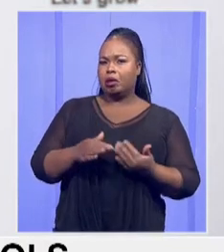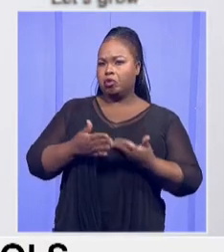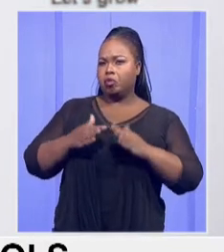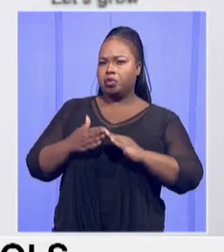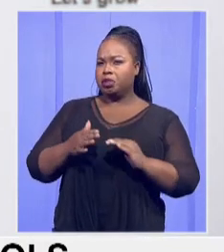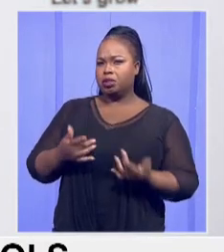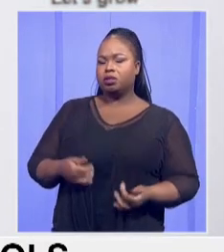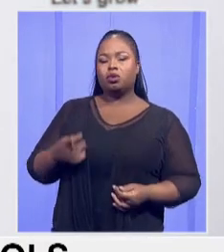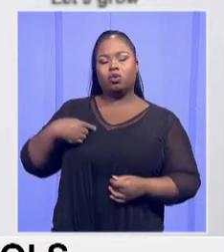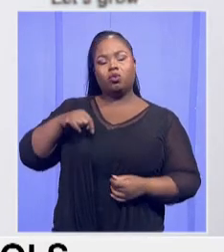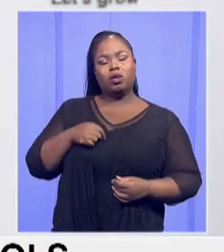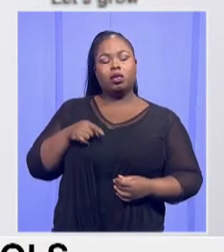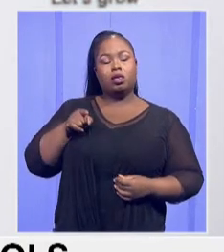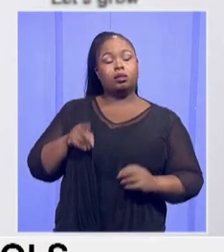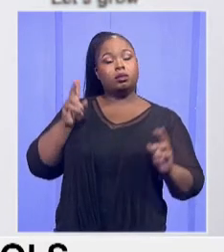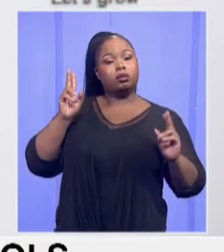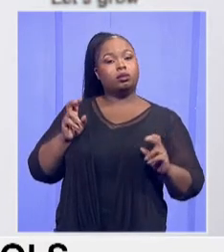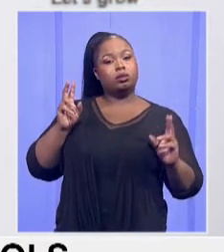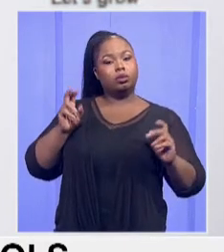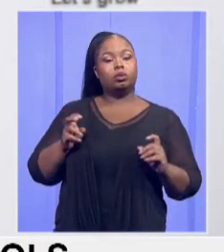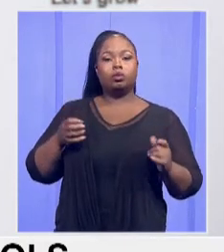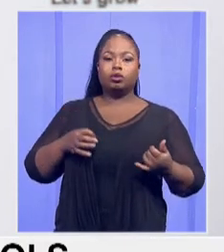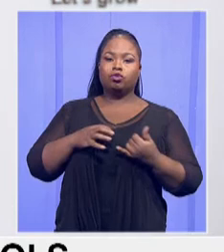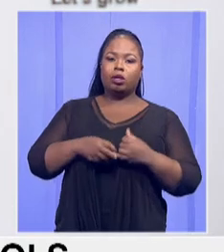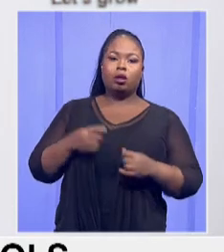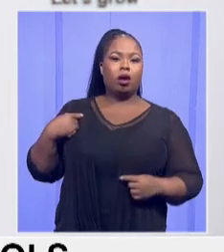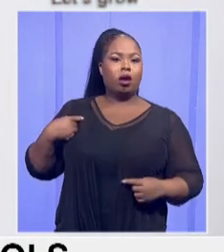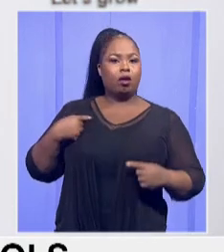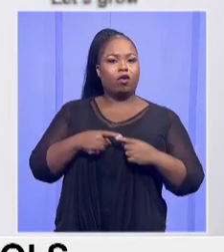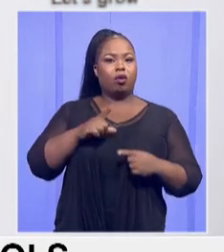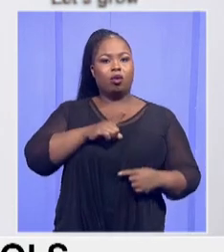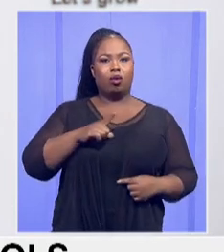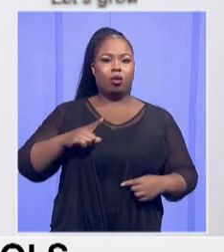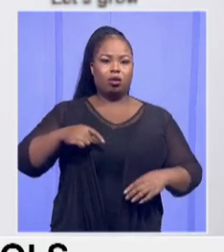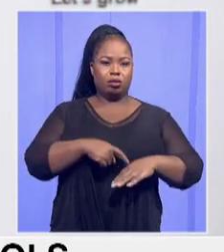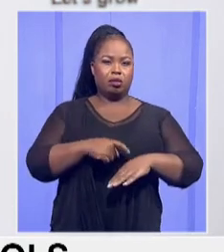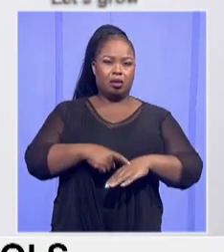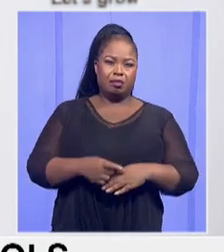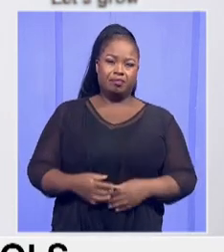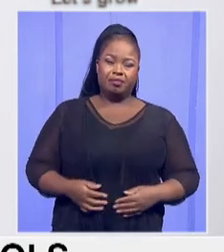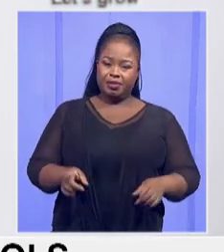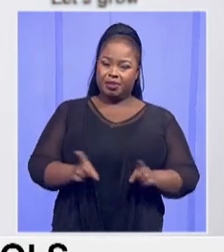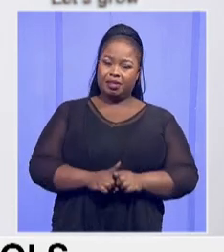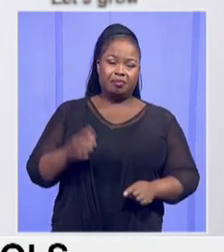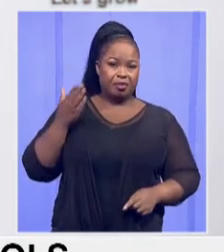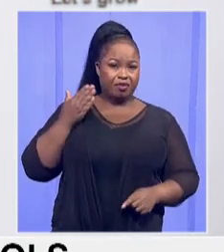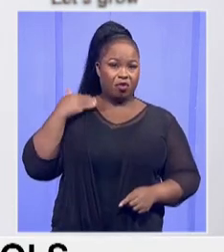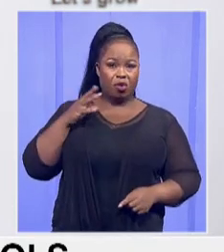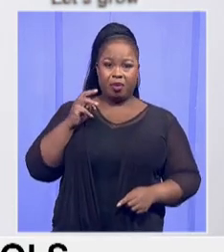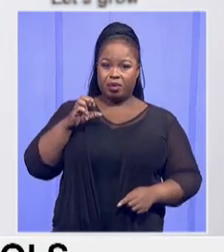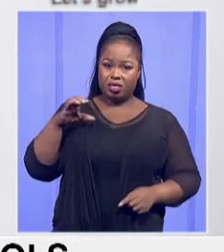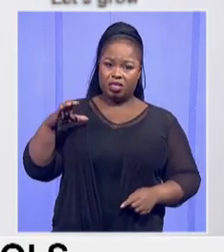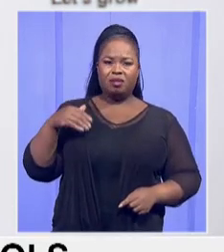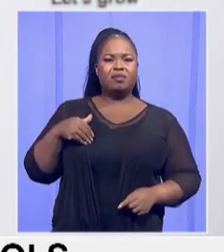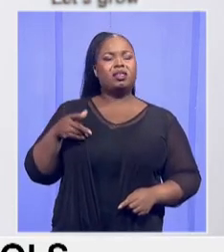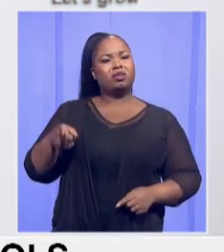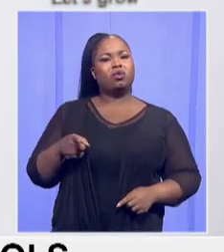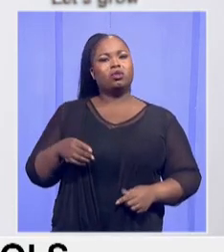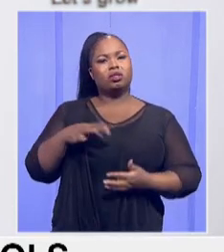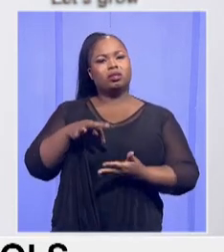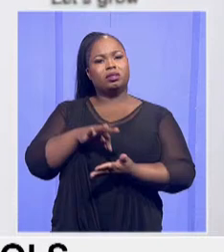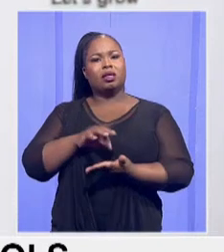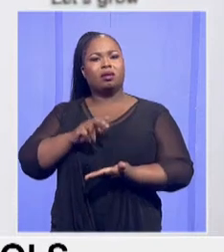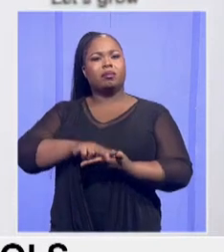We've been dealing with this matter for a very long time. Even when I was MEC, I was dealing with the rationalization of